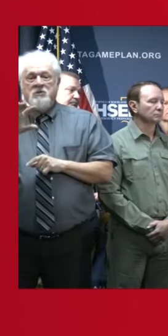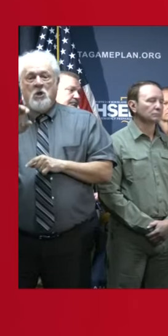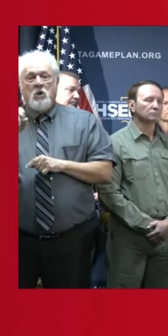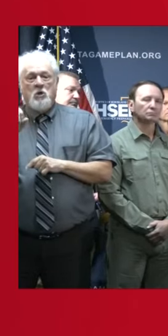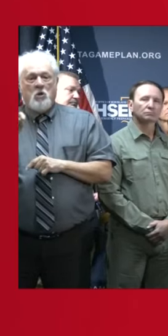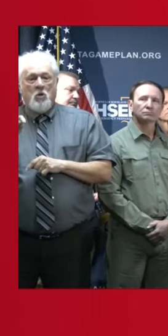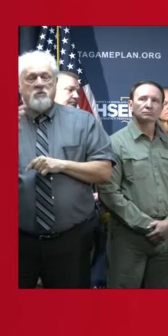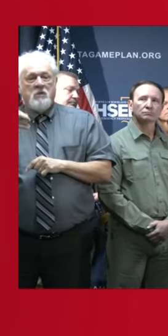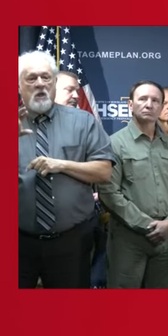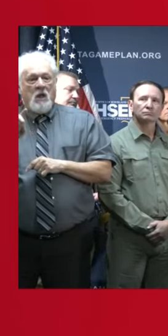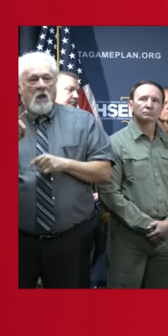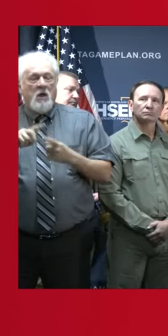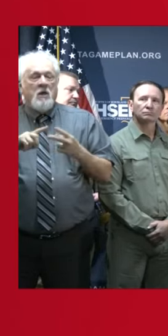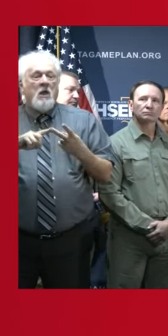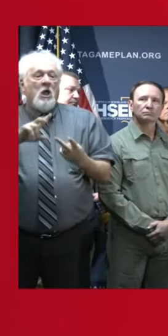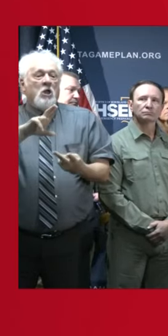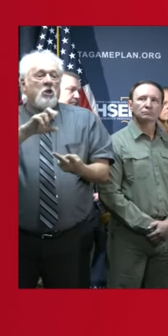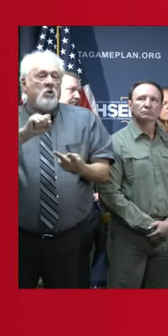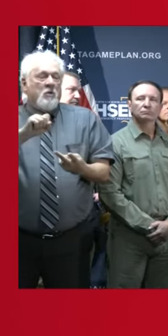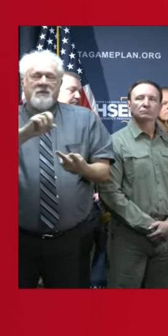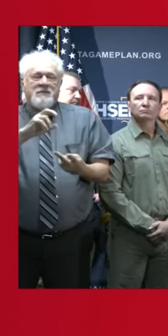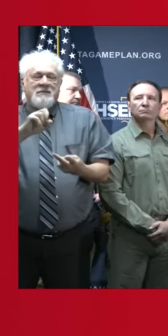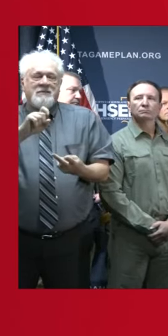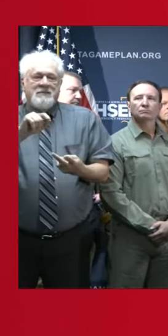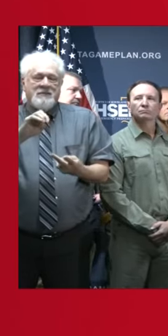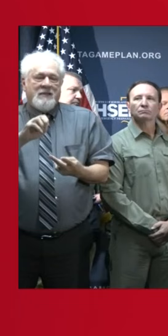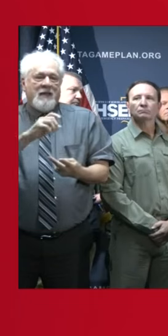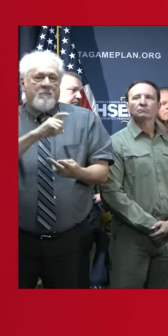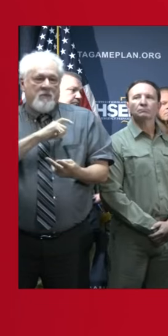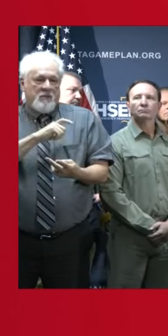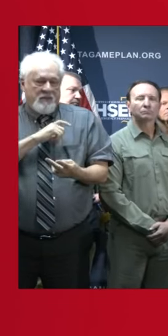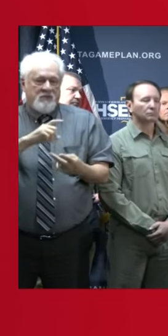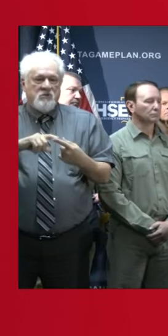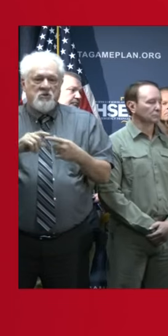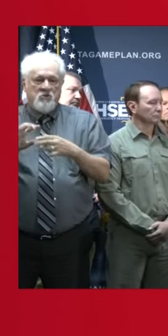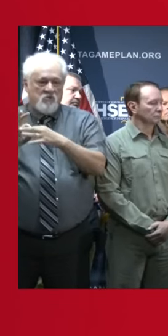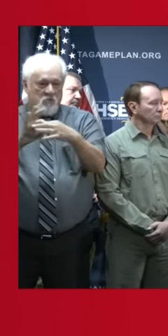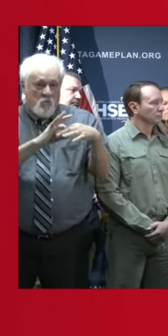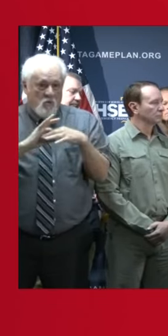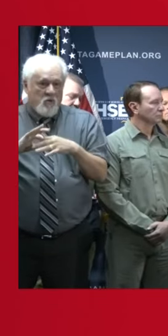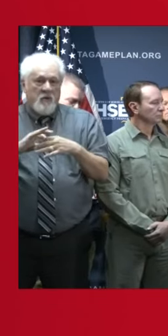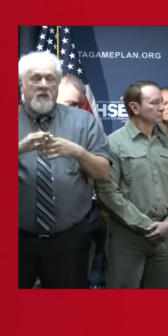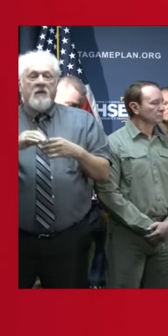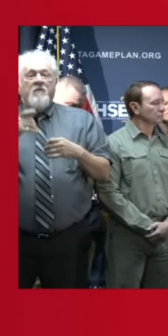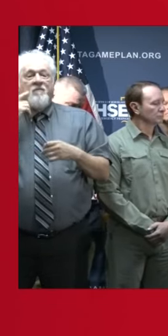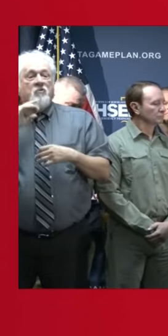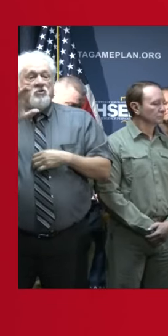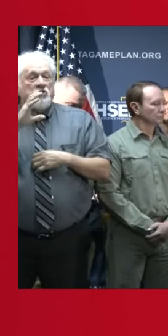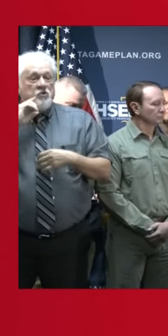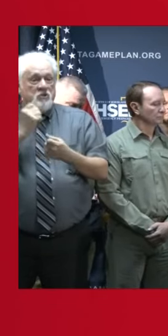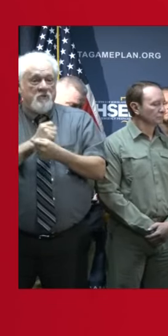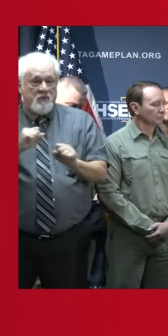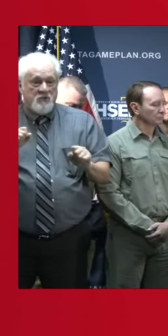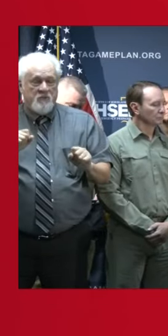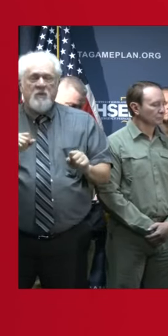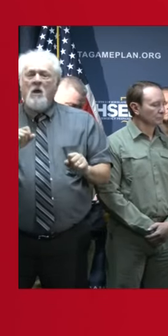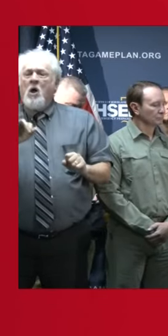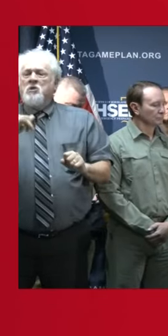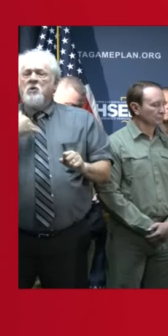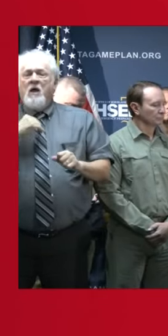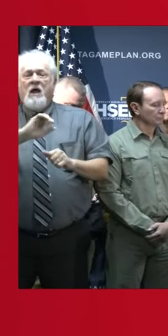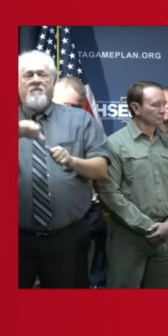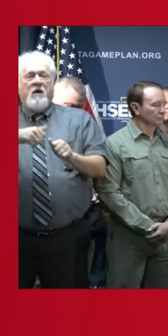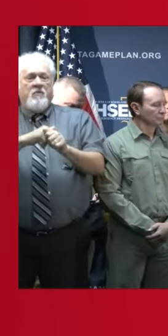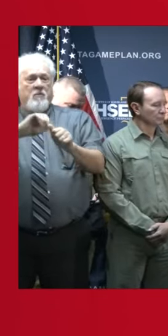State Police to synchronize air search and rescue assets and operations. We also have other assets that are in reserve to